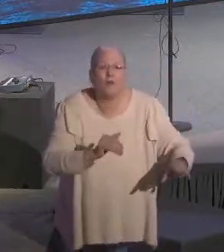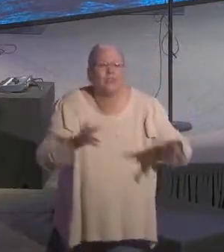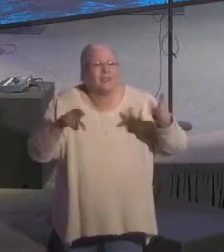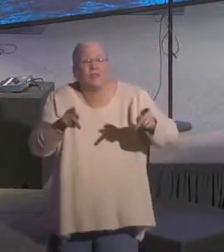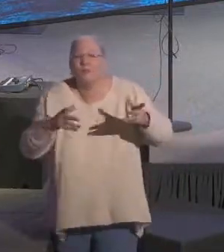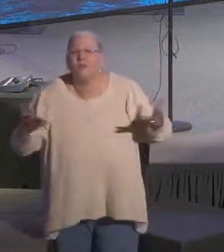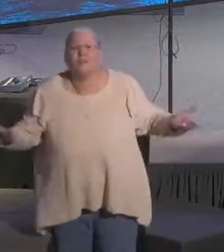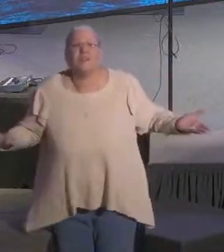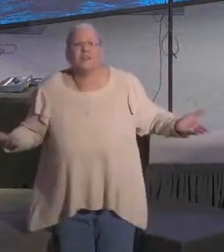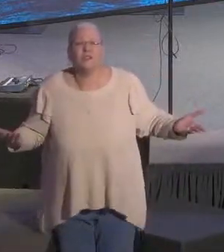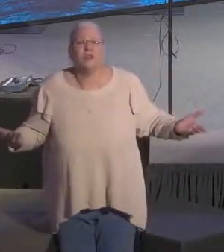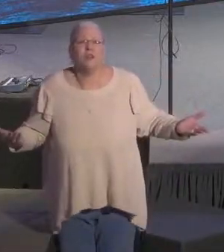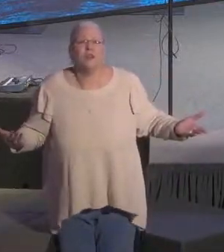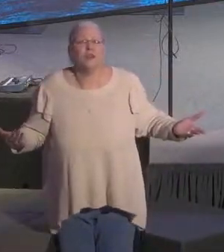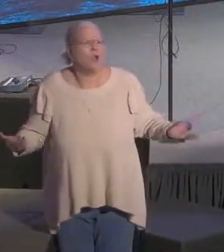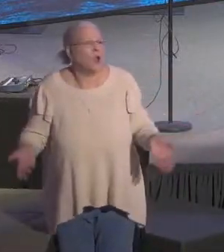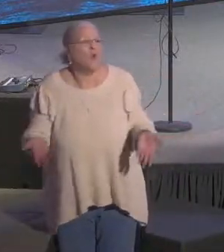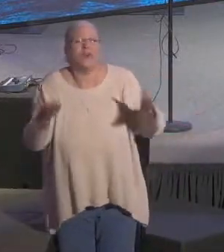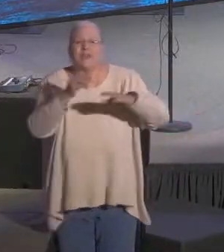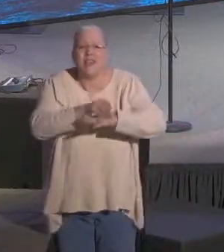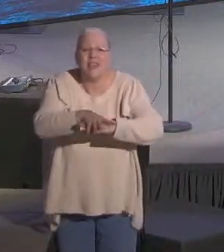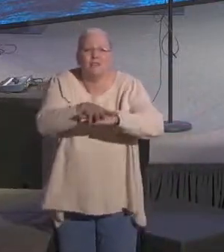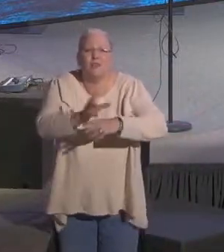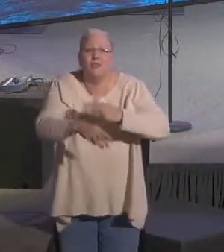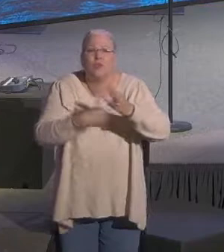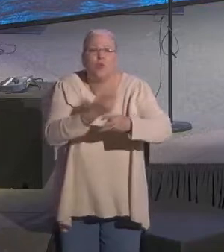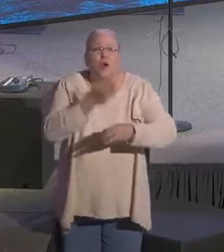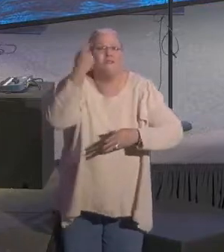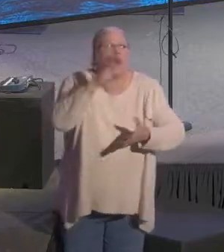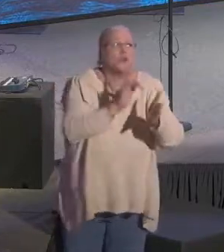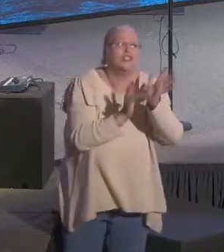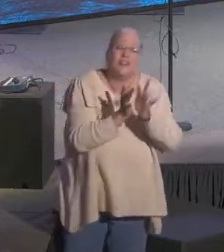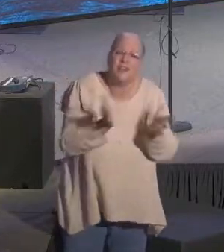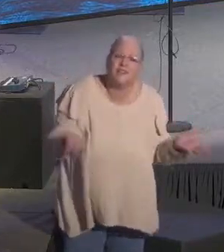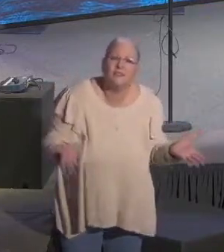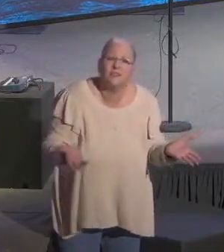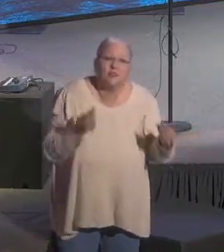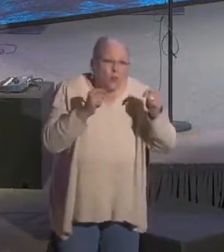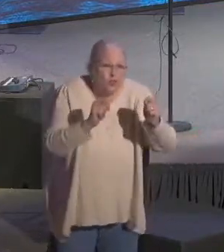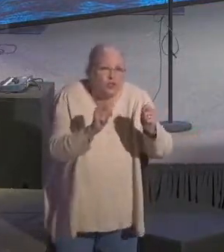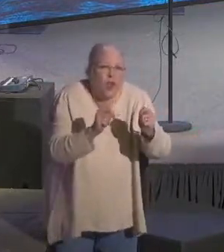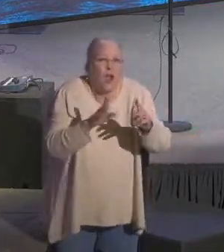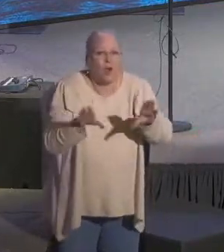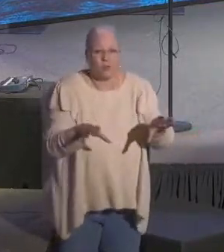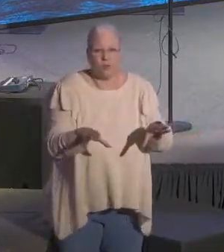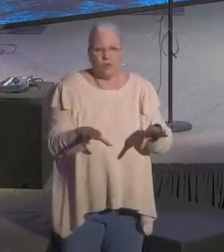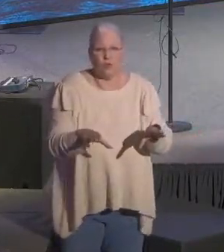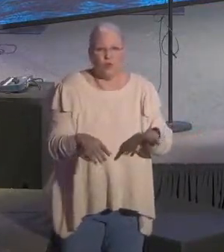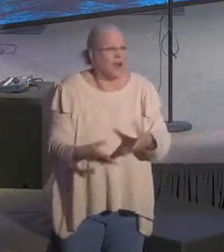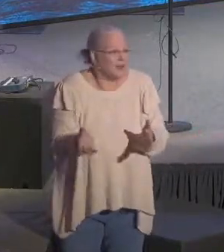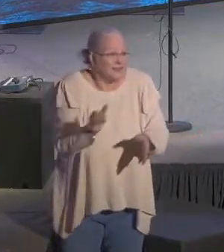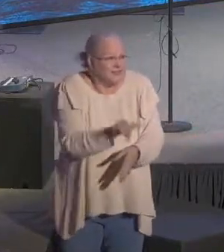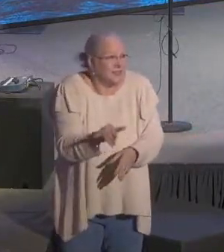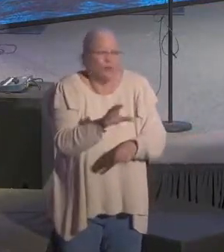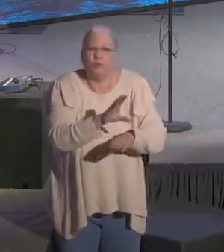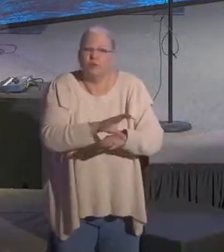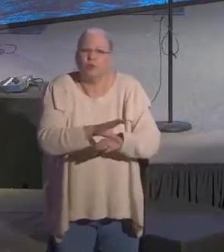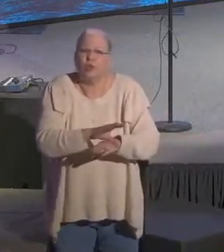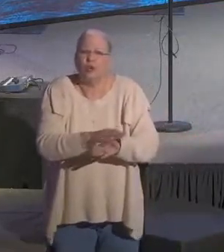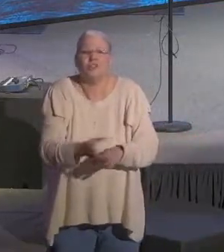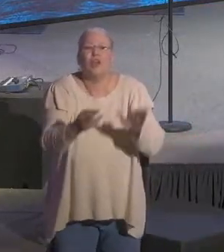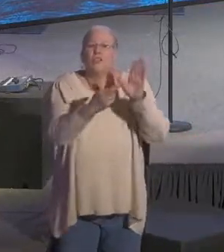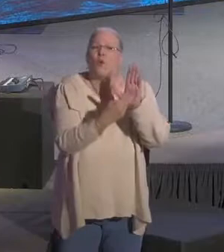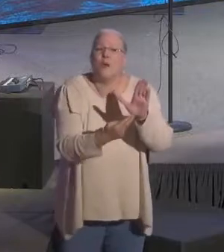have. We are called to influence the world for Christ. It's what we try to do as a church in a big way every single day of the week to